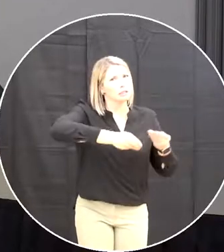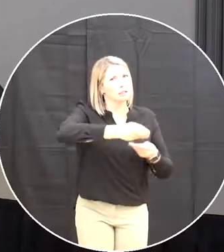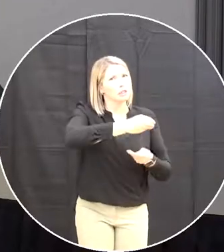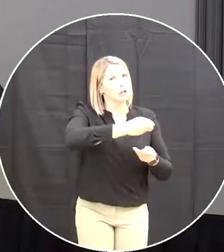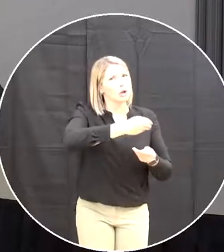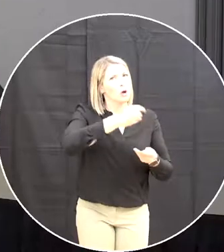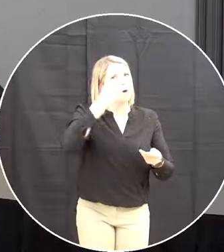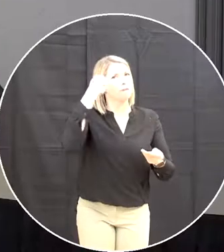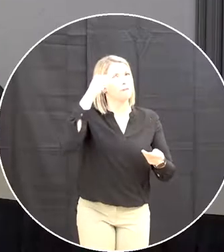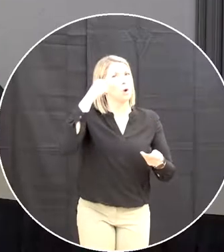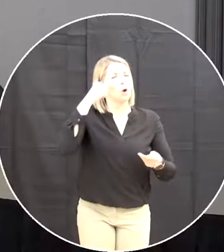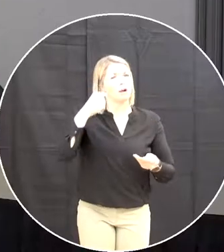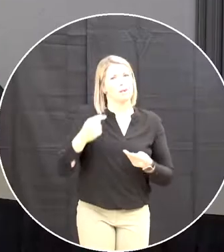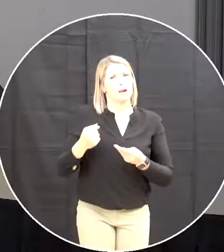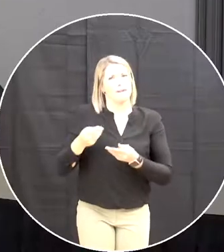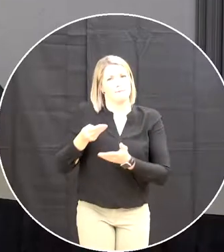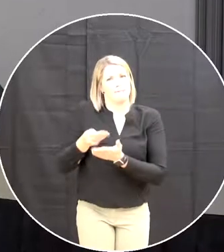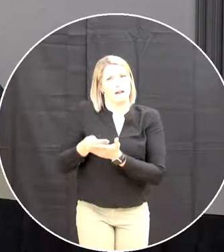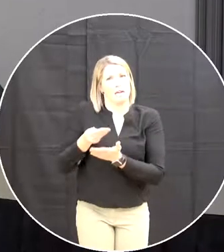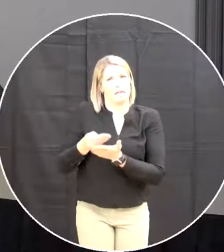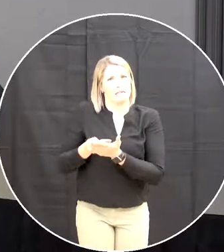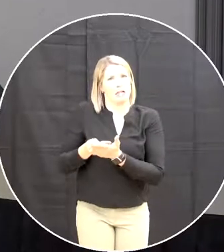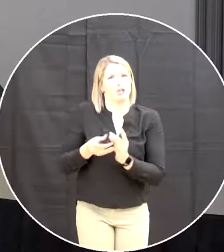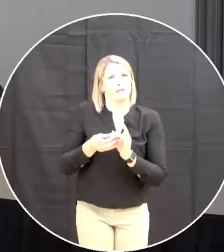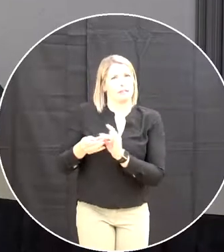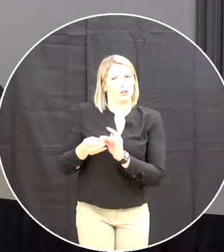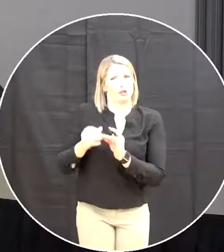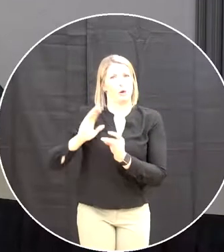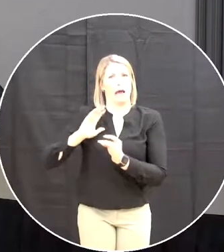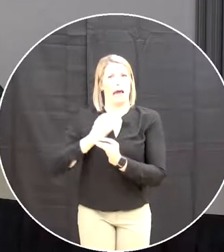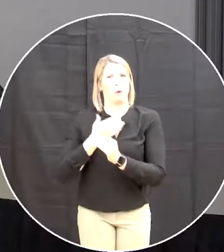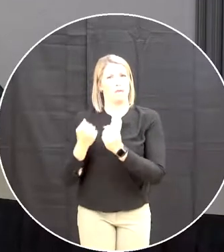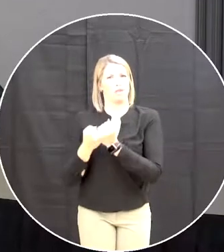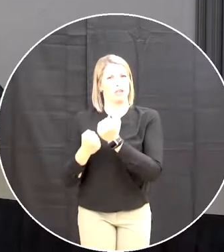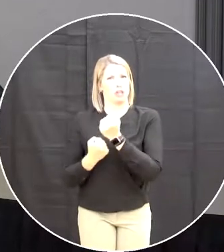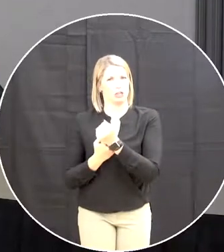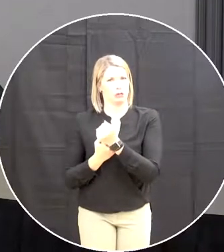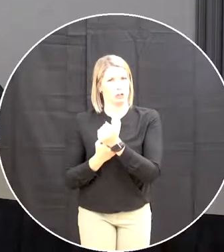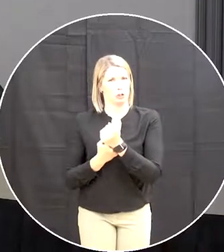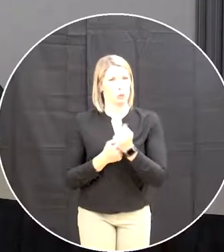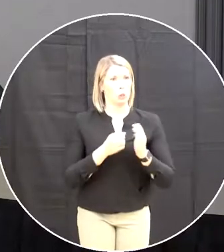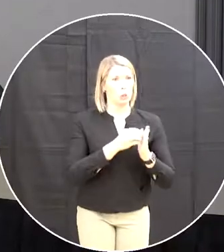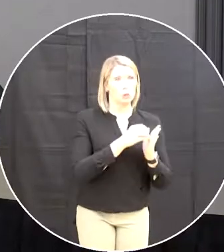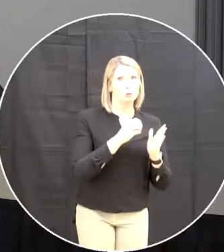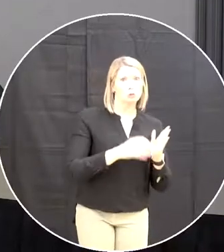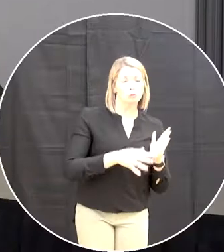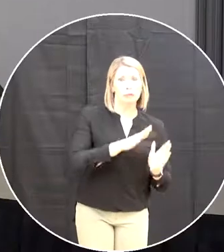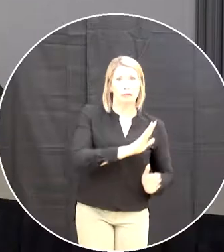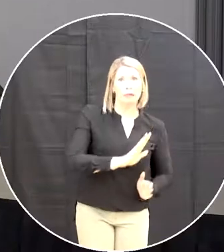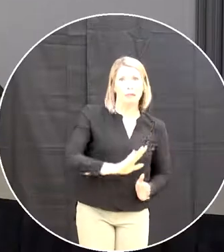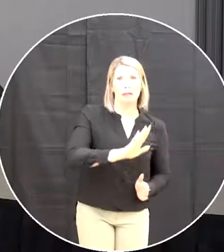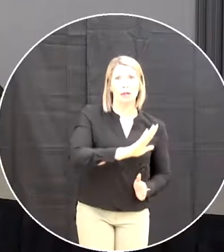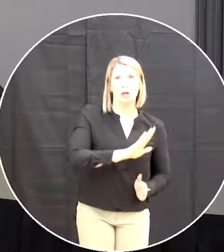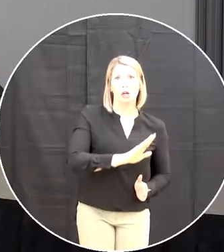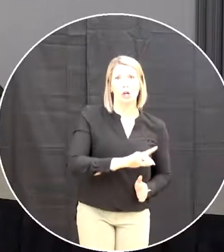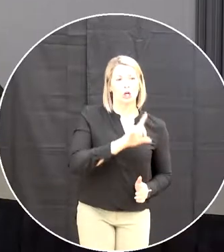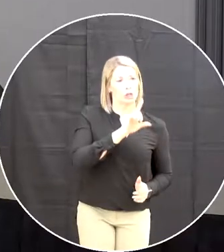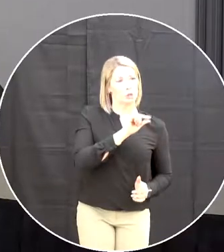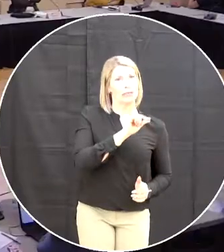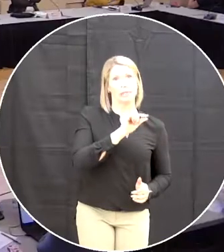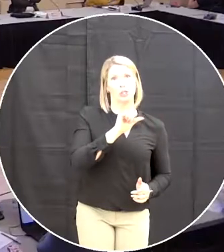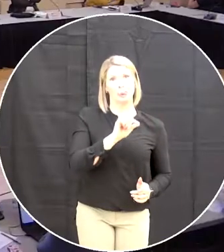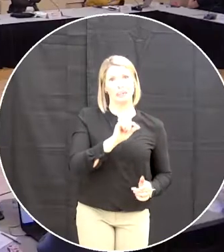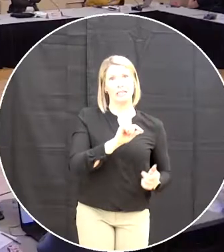student inequity was highlighted as an issue during the development of the district's 2020-23 strategic plan